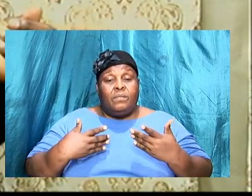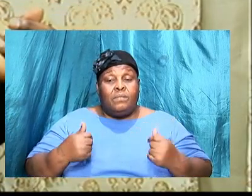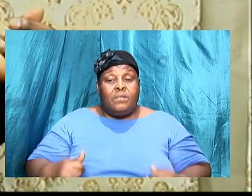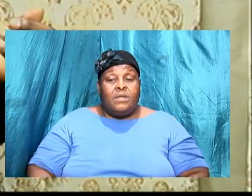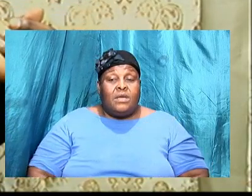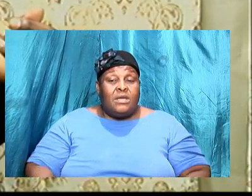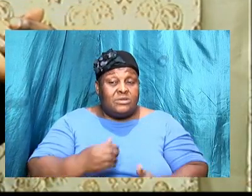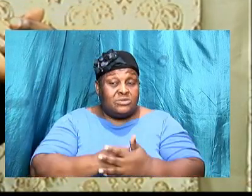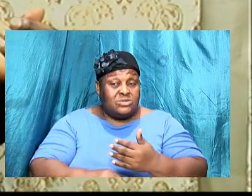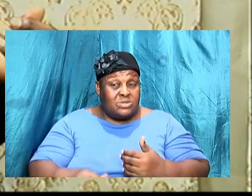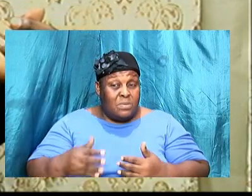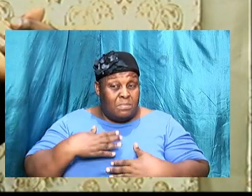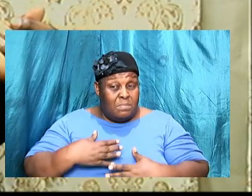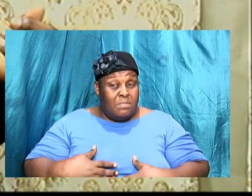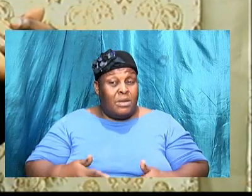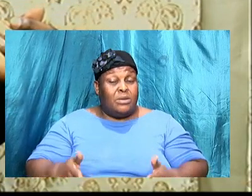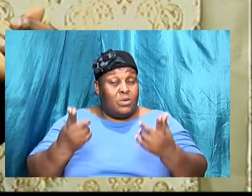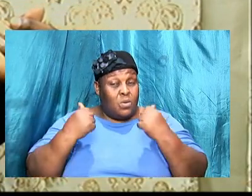school